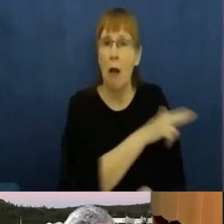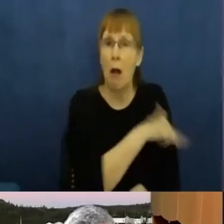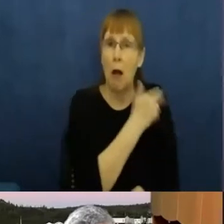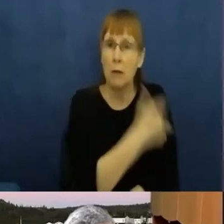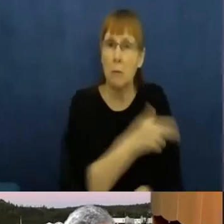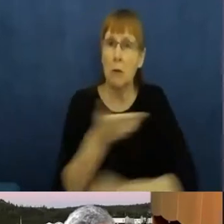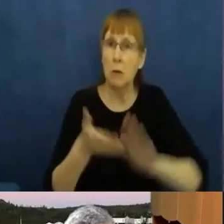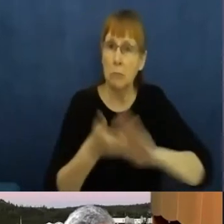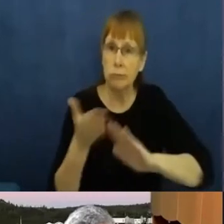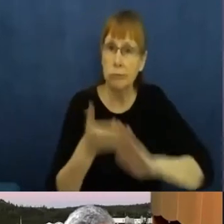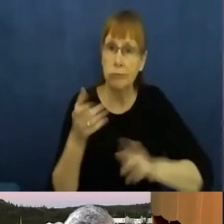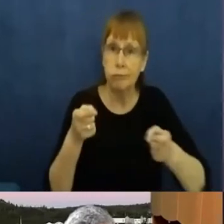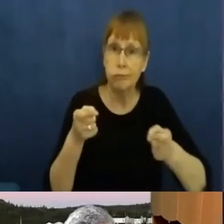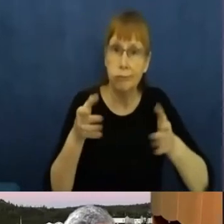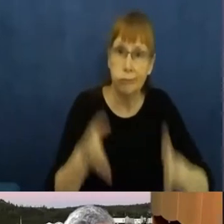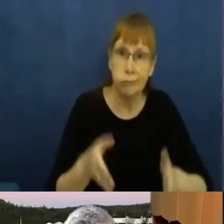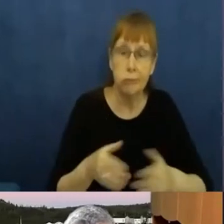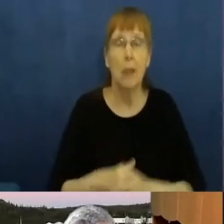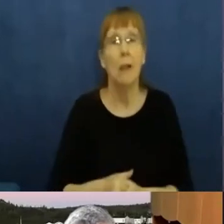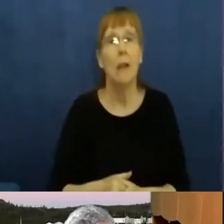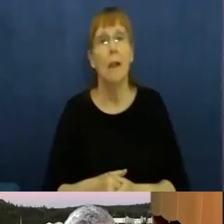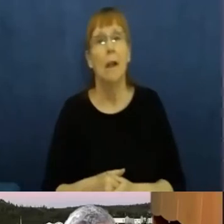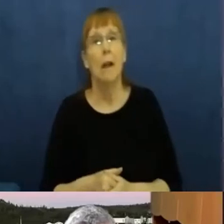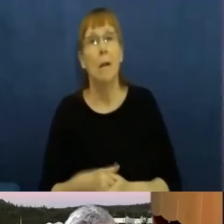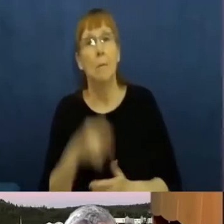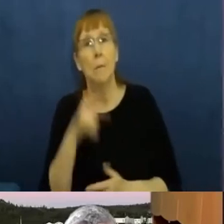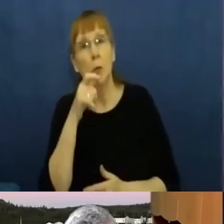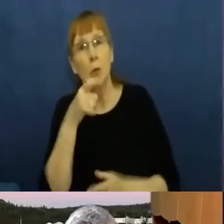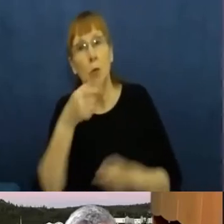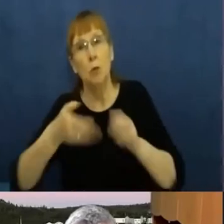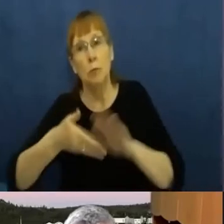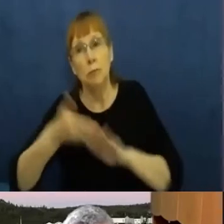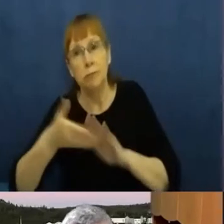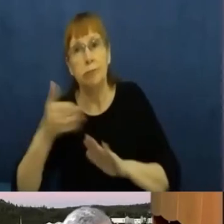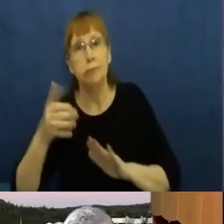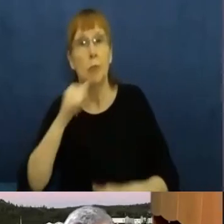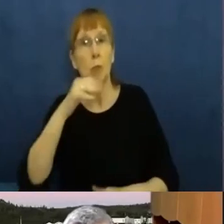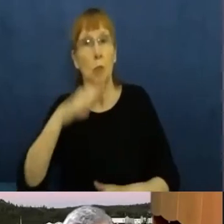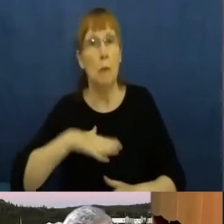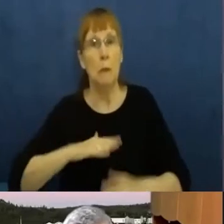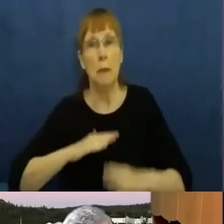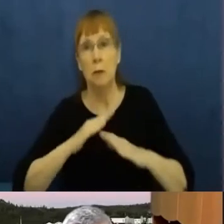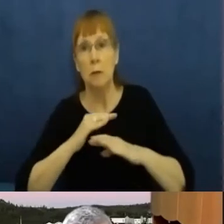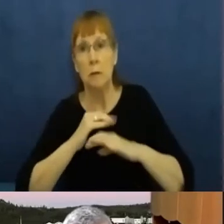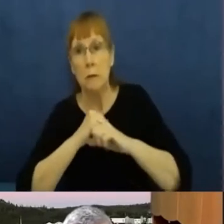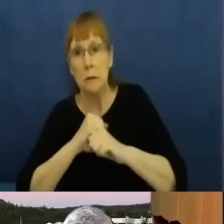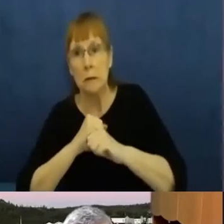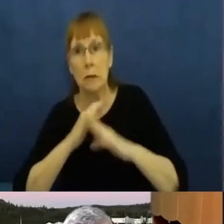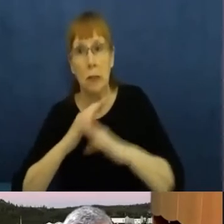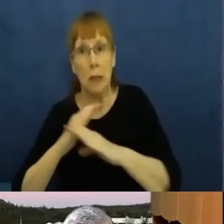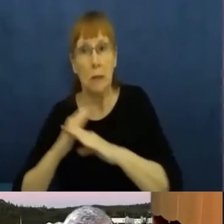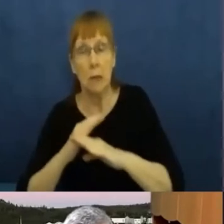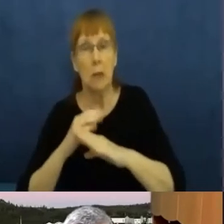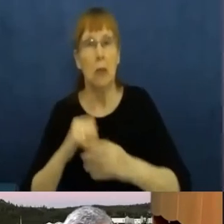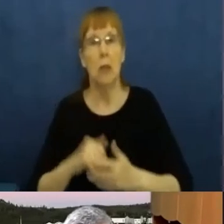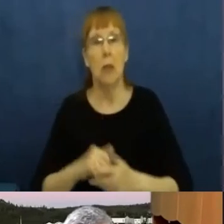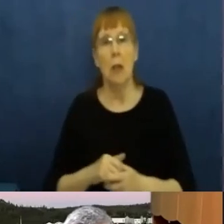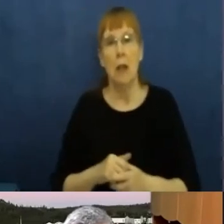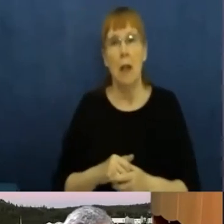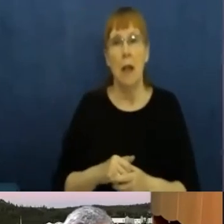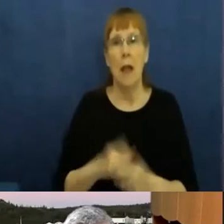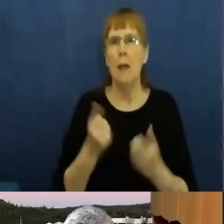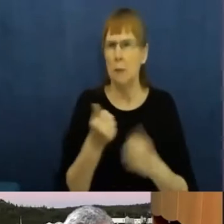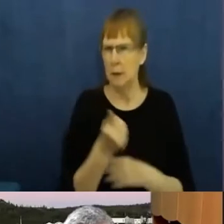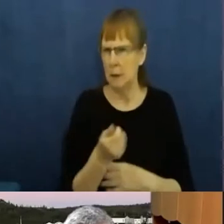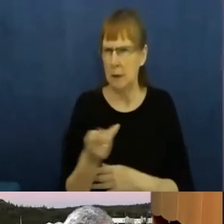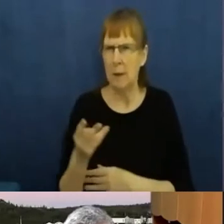women's shelters. And I've had the opportunity to talk in private with a number of